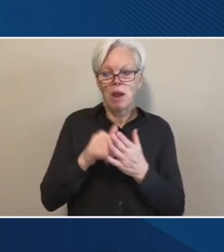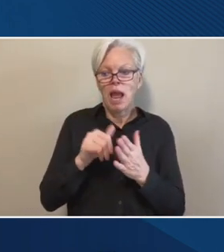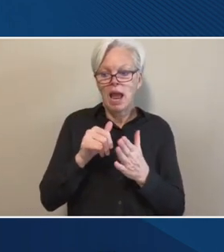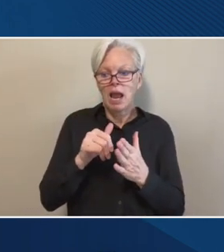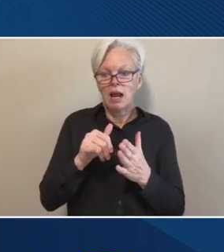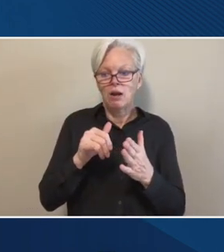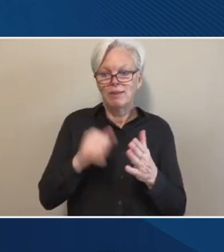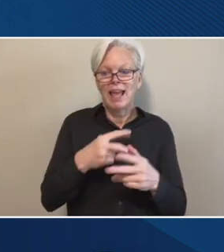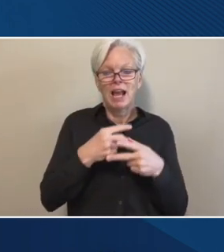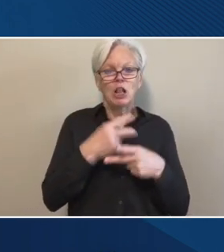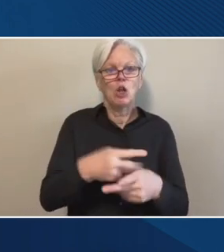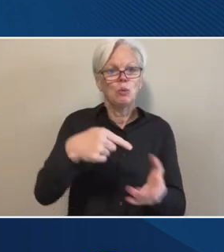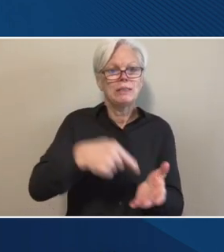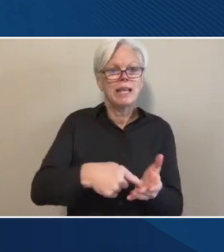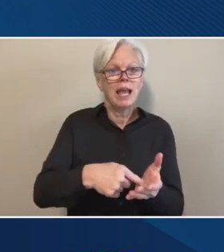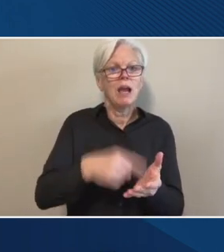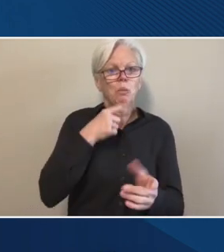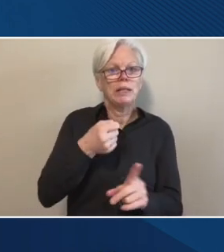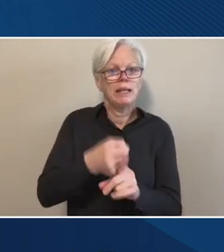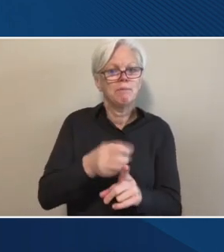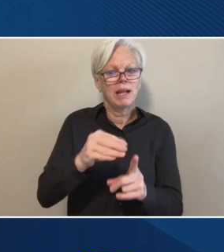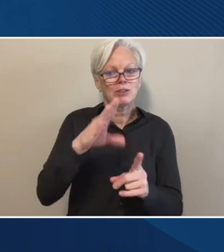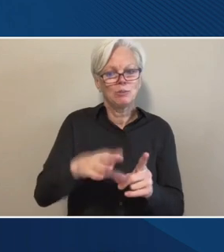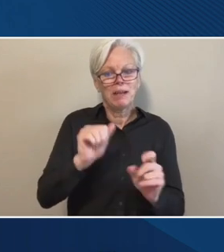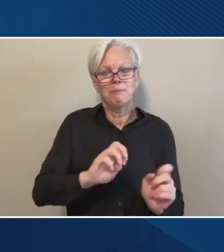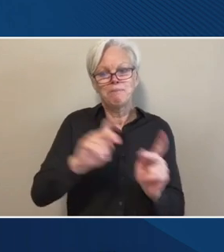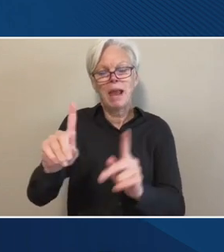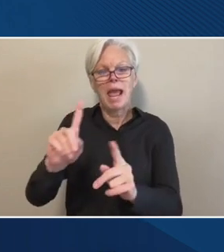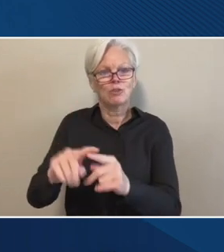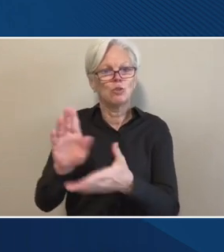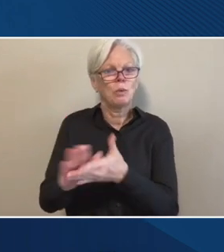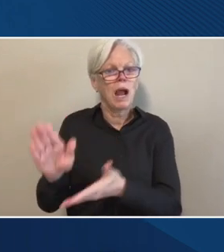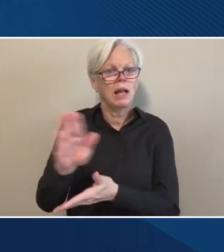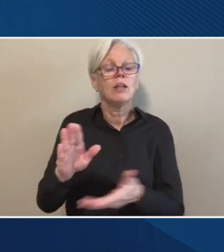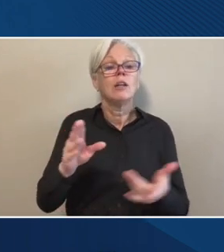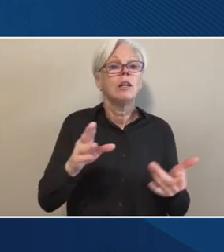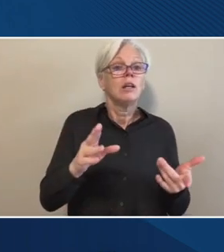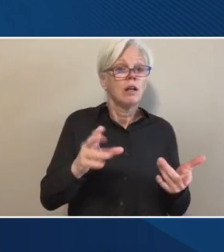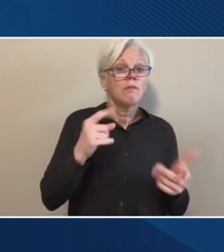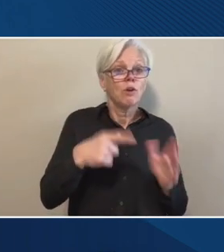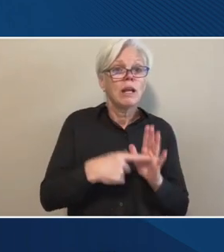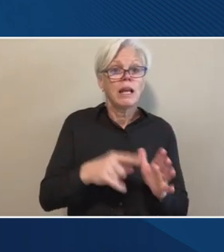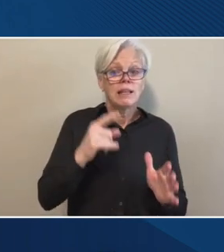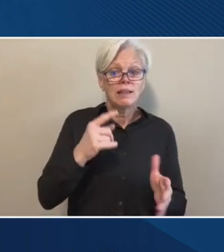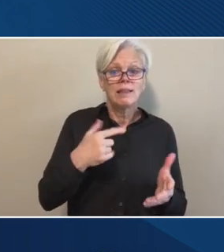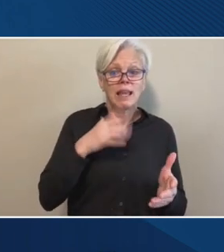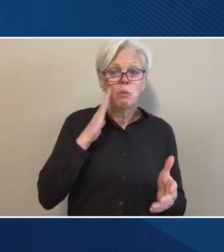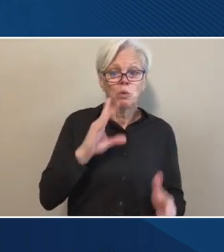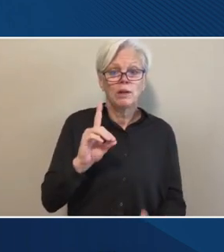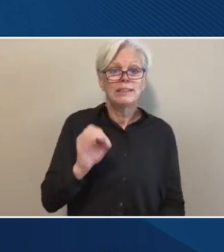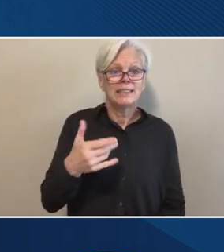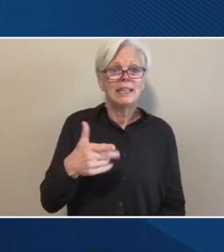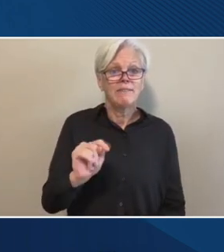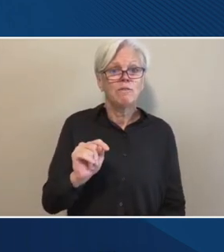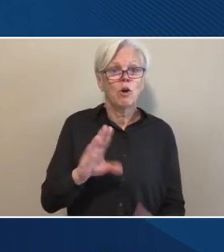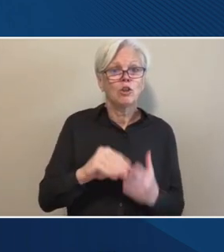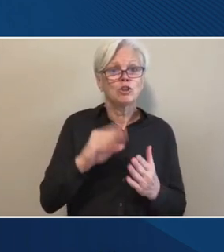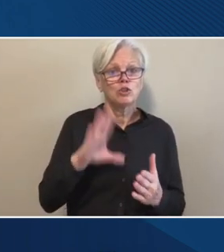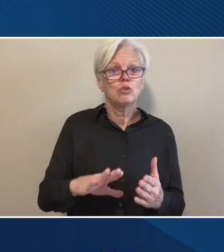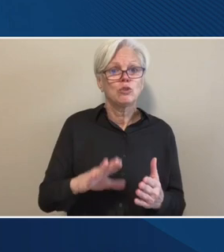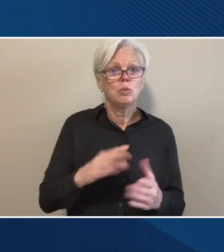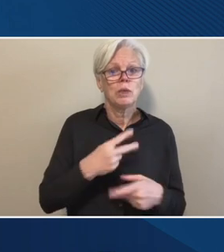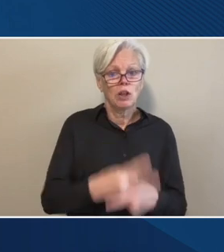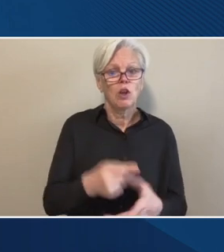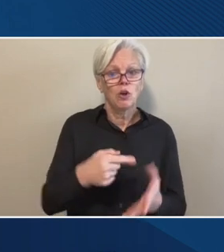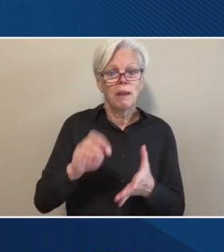education. For example, studies show that students are more likely to go into default on student loan repayment if they withdraw from the university.